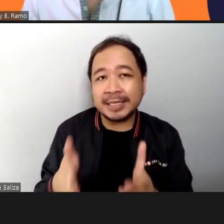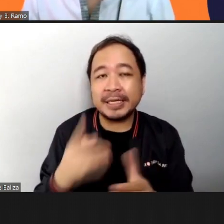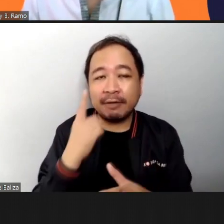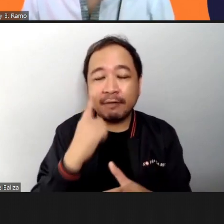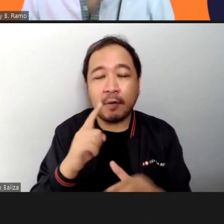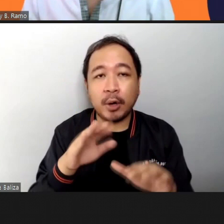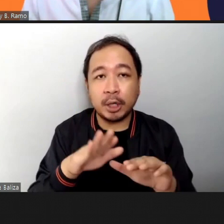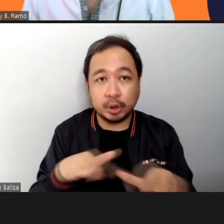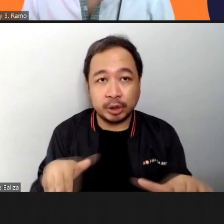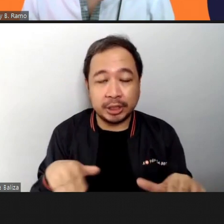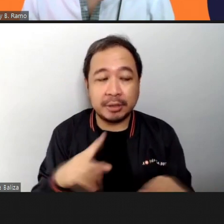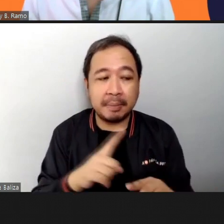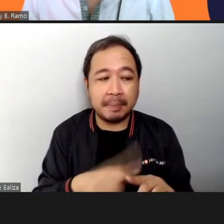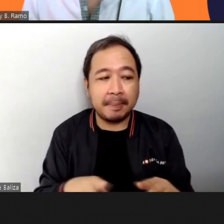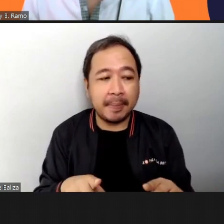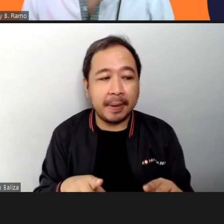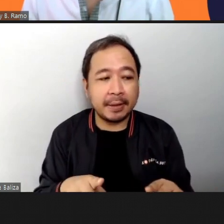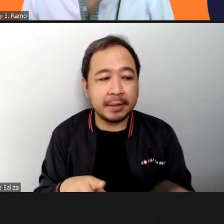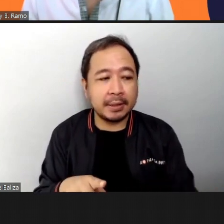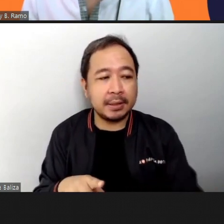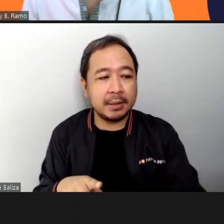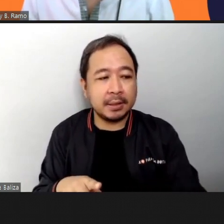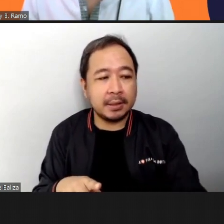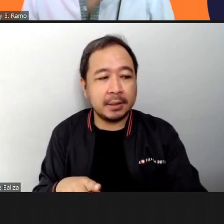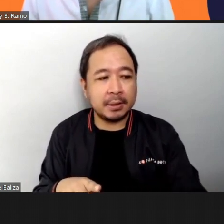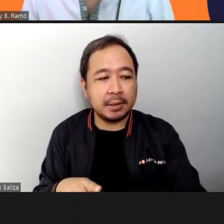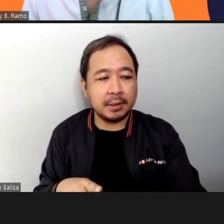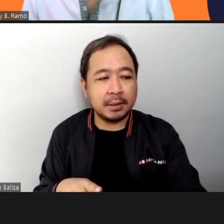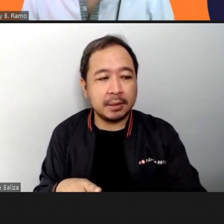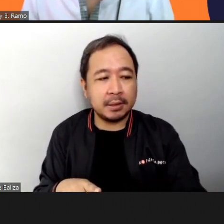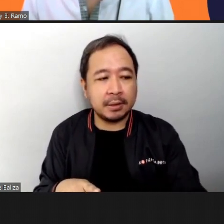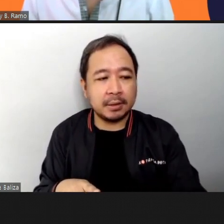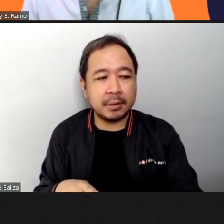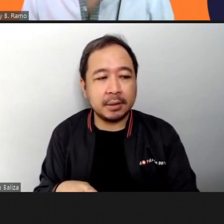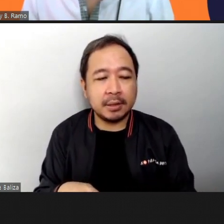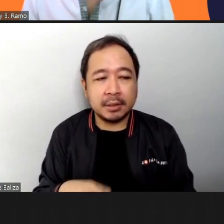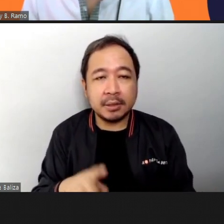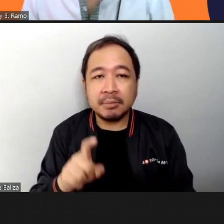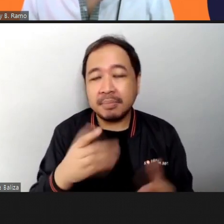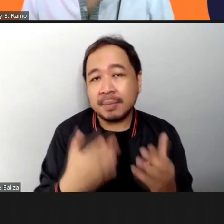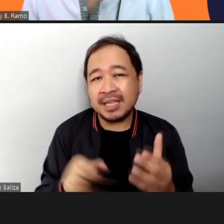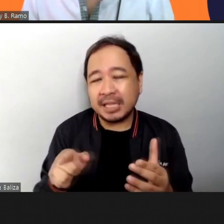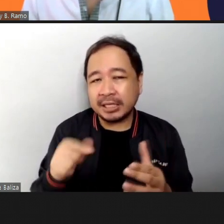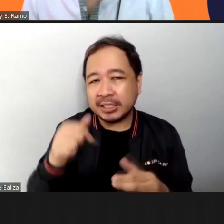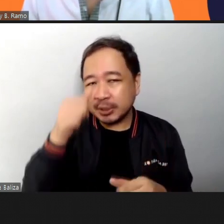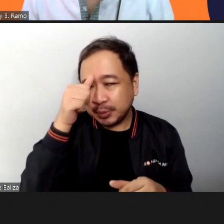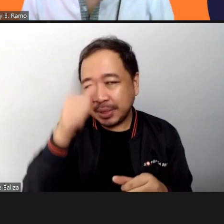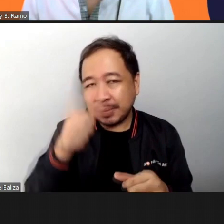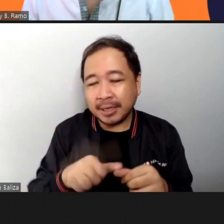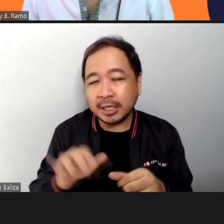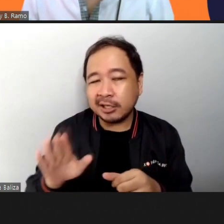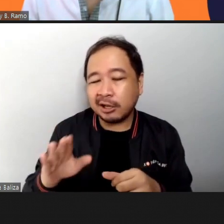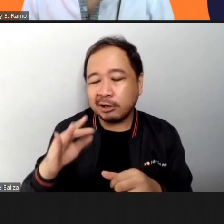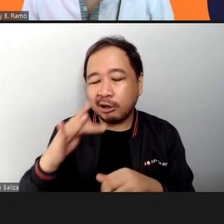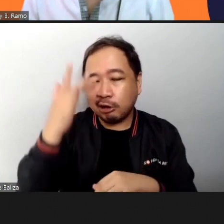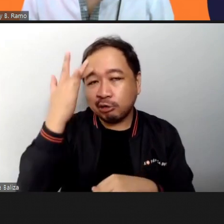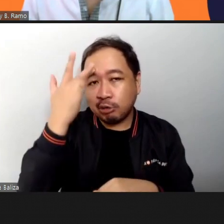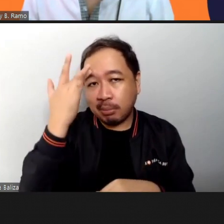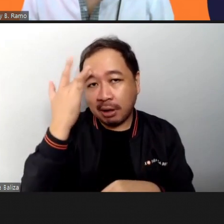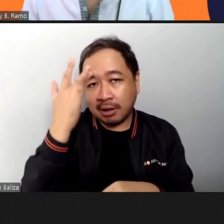going to be reminded of their trauma because it should be part of a bigger